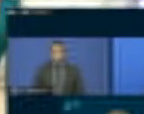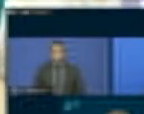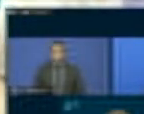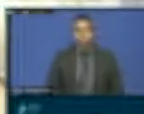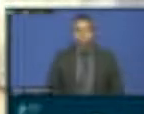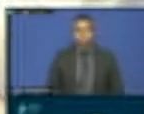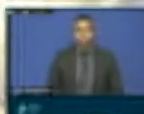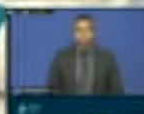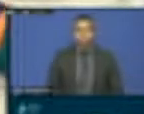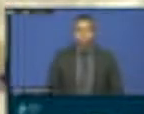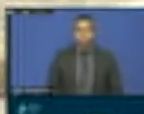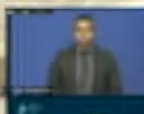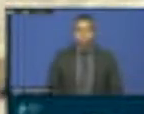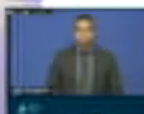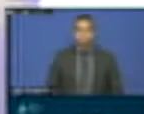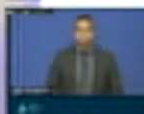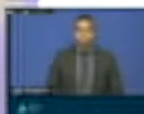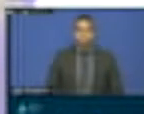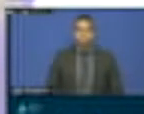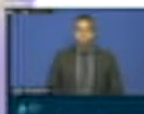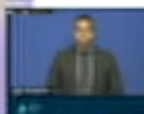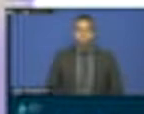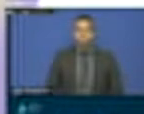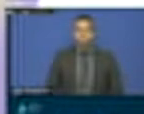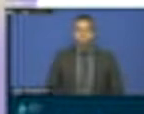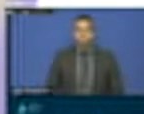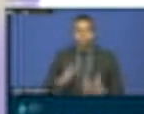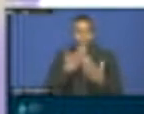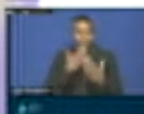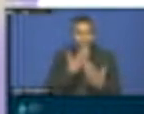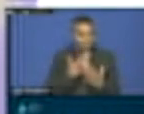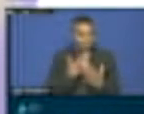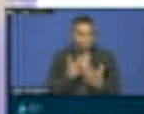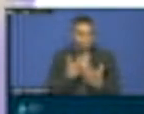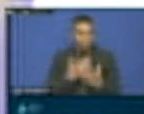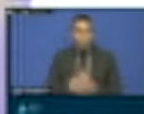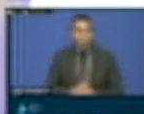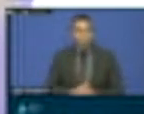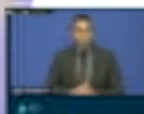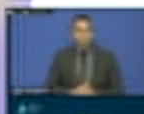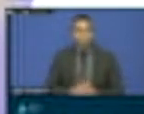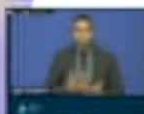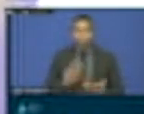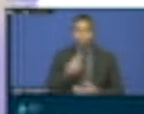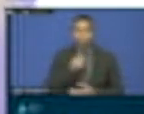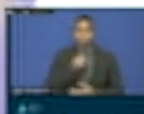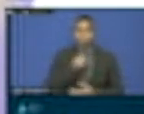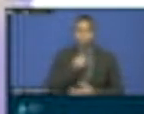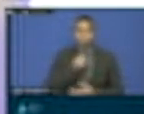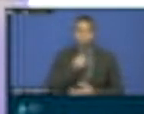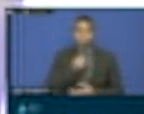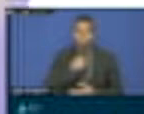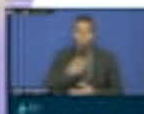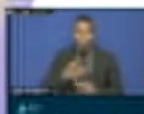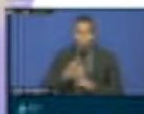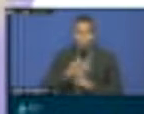Thank you very much. Unfortunately, the microphones were playing havoc with us. So I want to